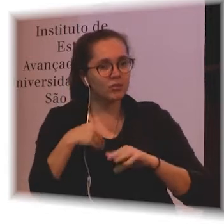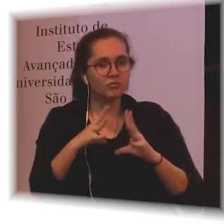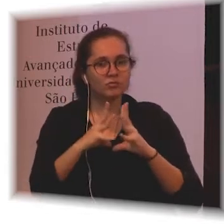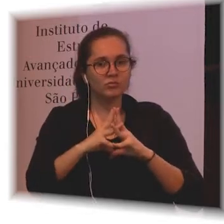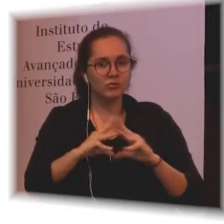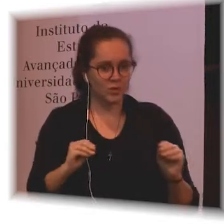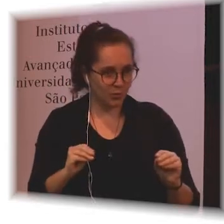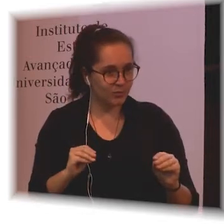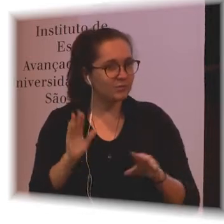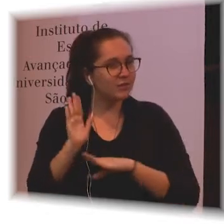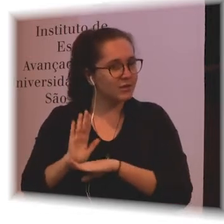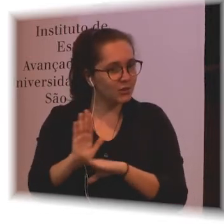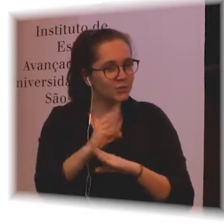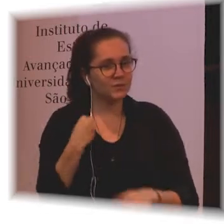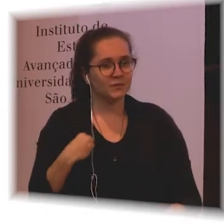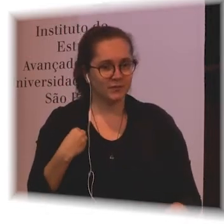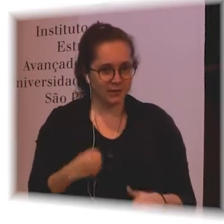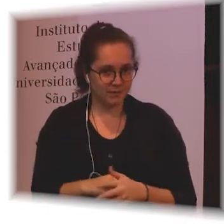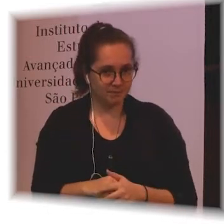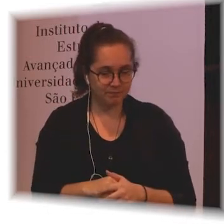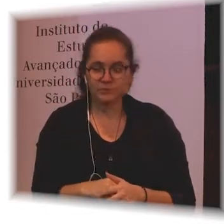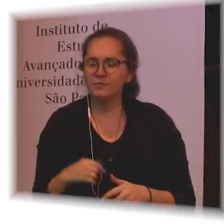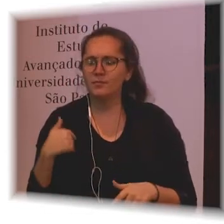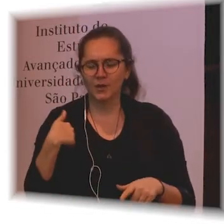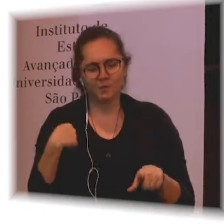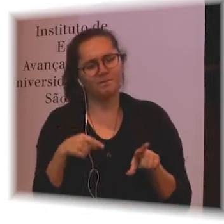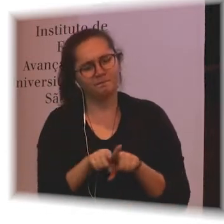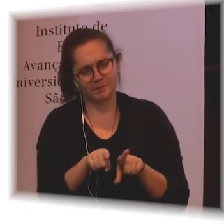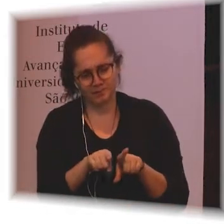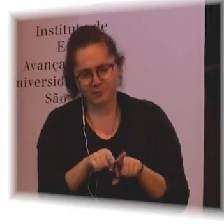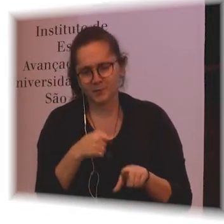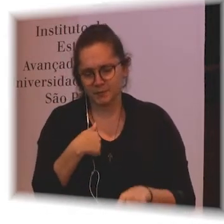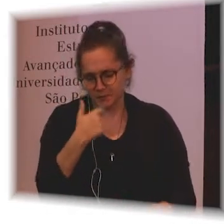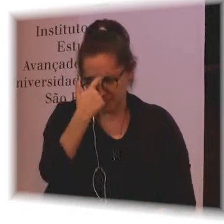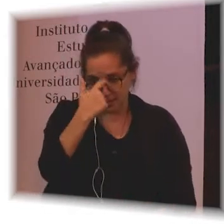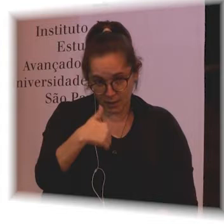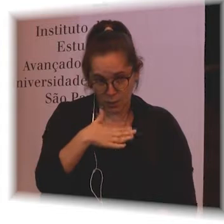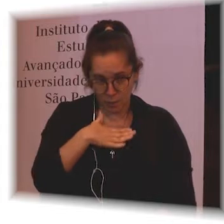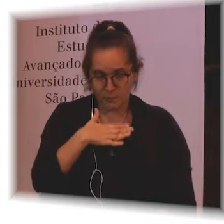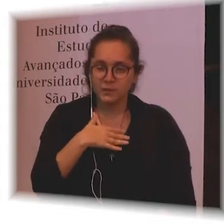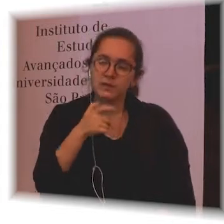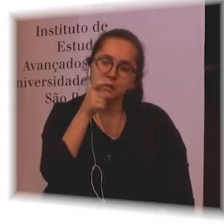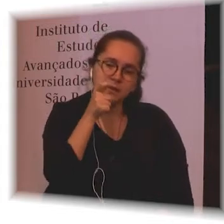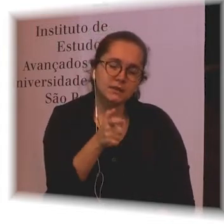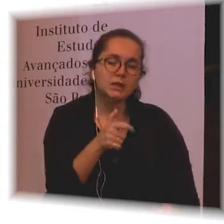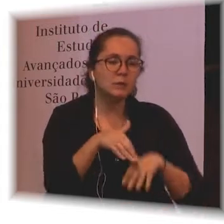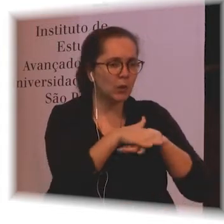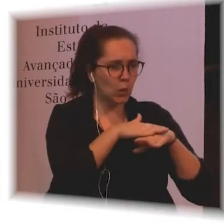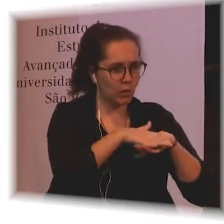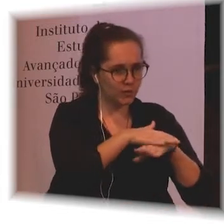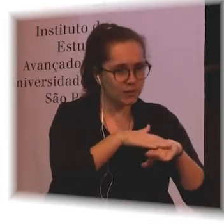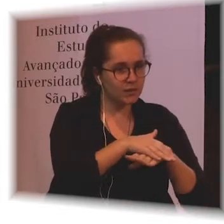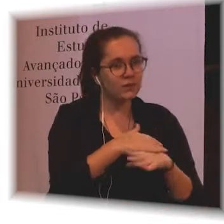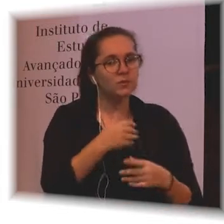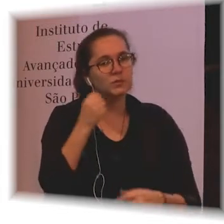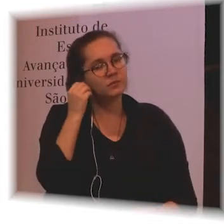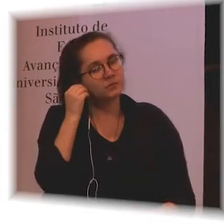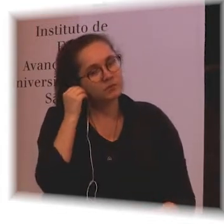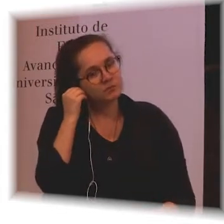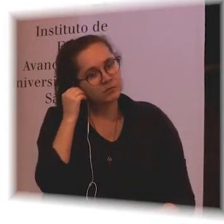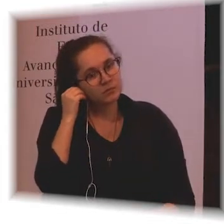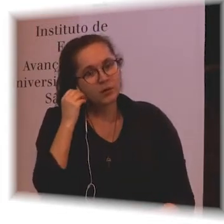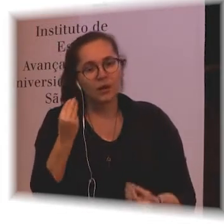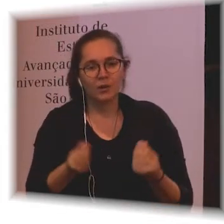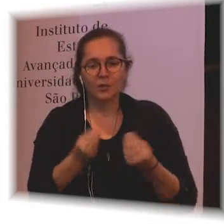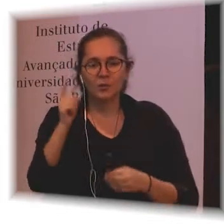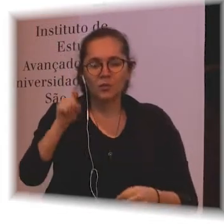And I'm very interested, and I've been talking today with colleagues here, about universal health coverage and how we consider people